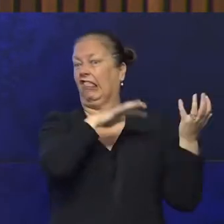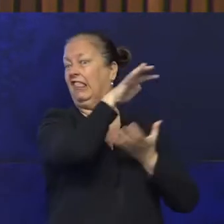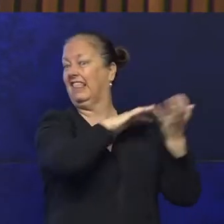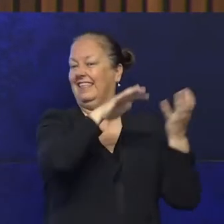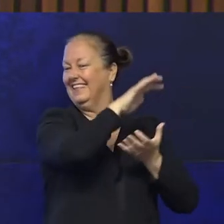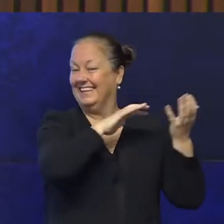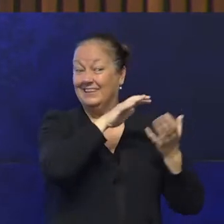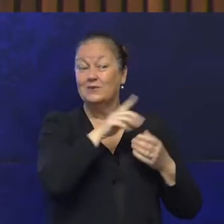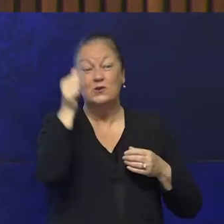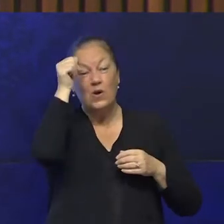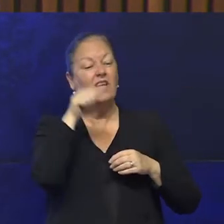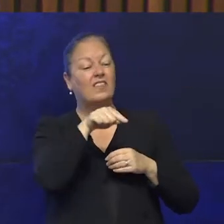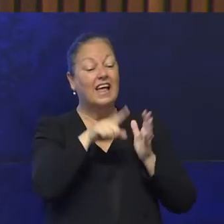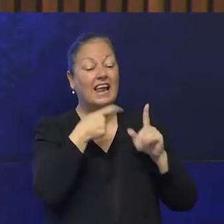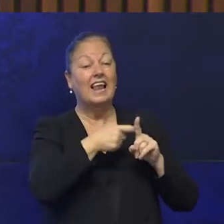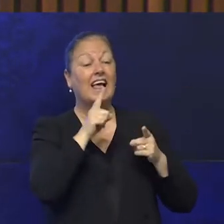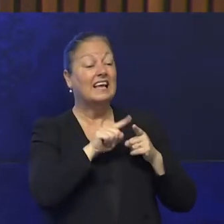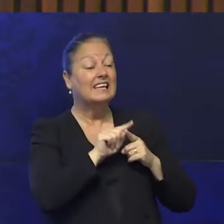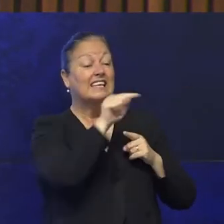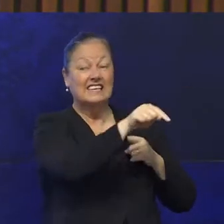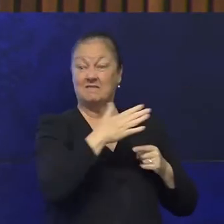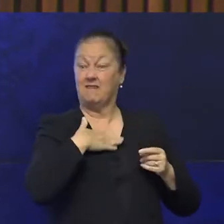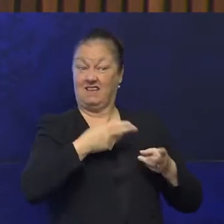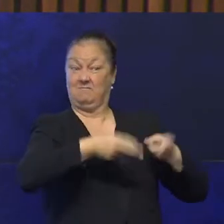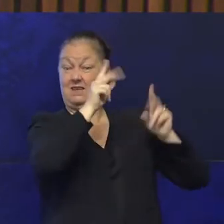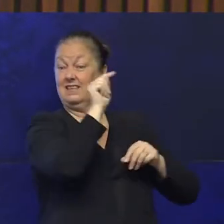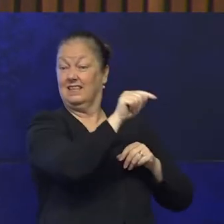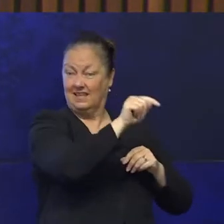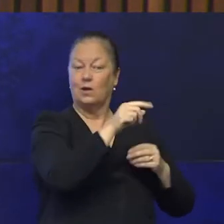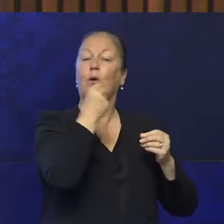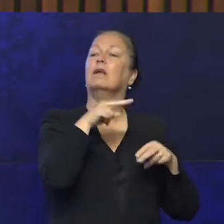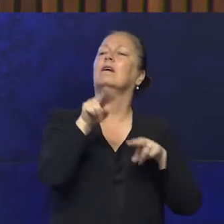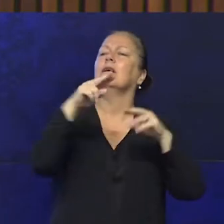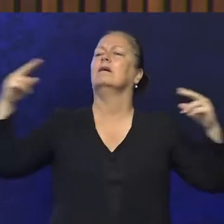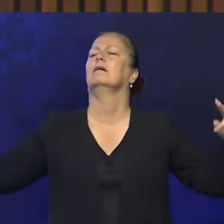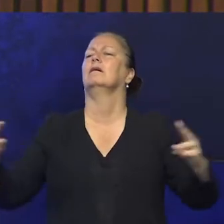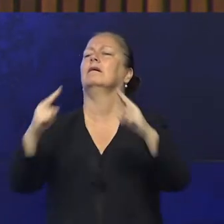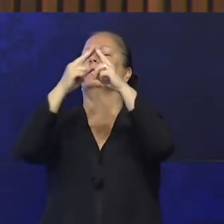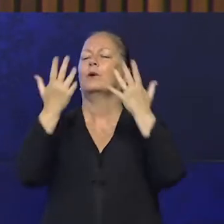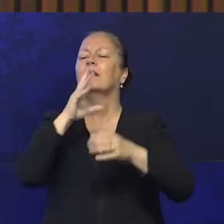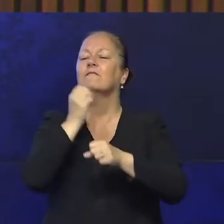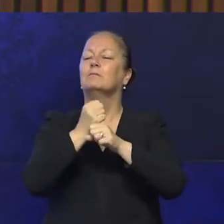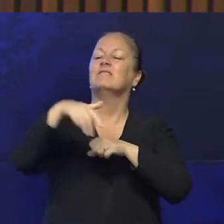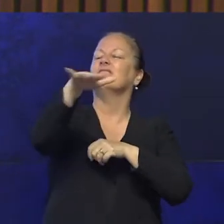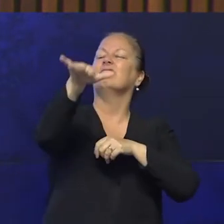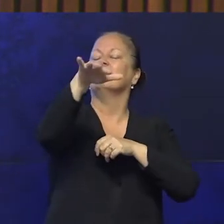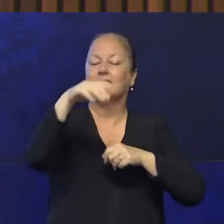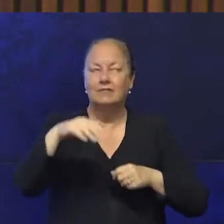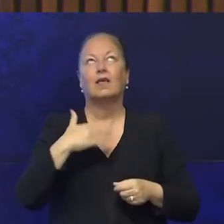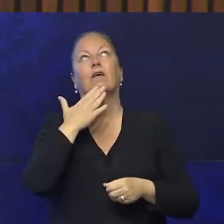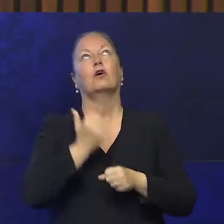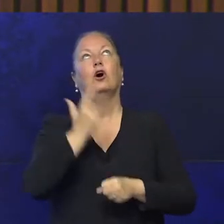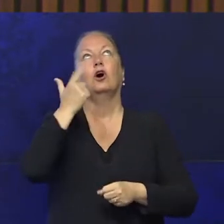just across the lake, from my apartment as I peer up towards Parliament House, and I think, thank goodness